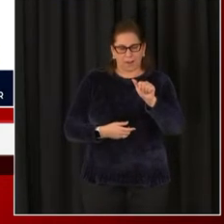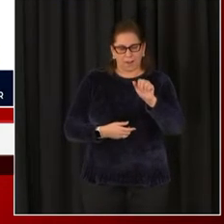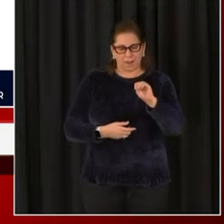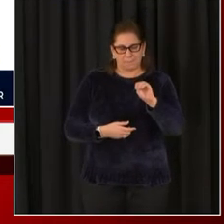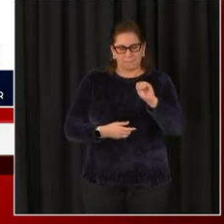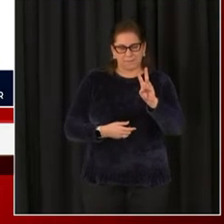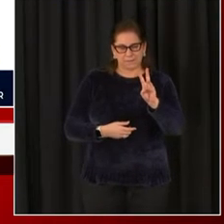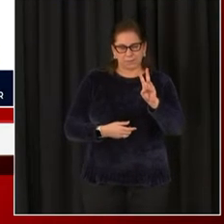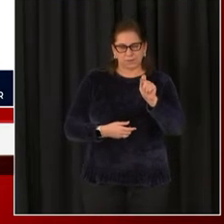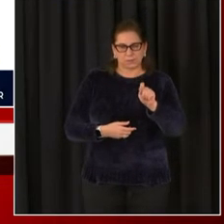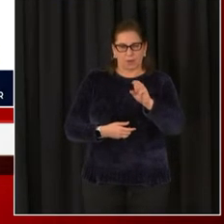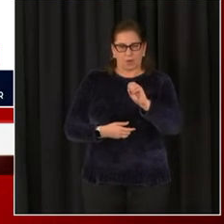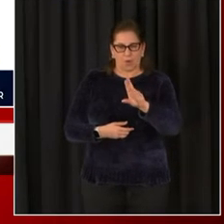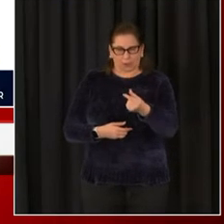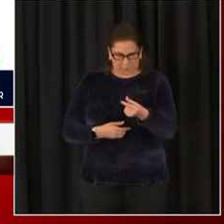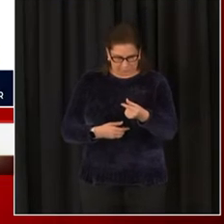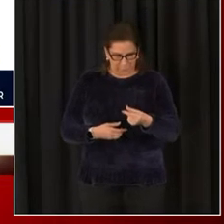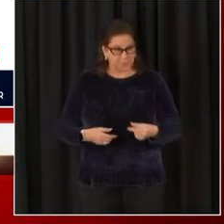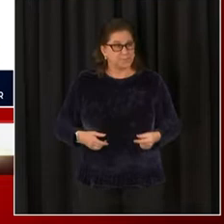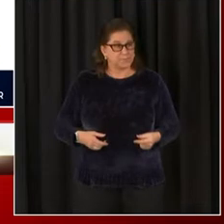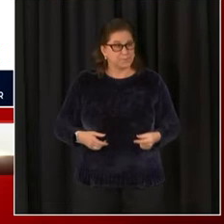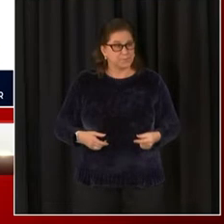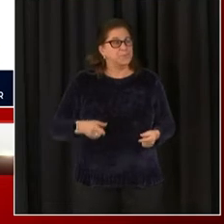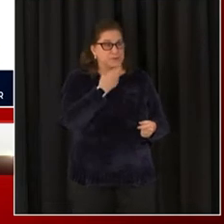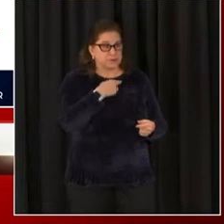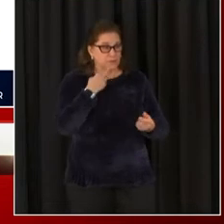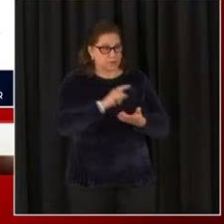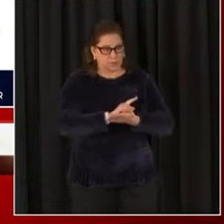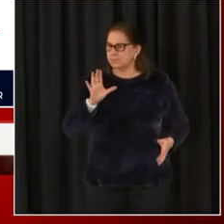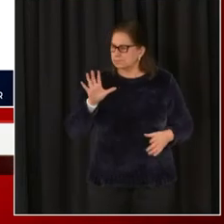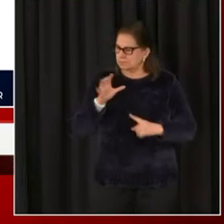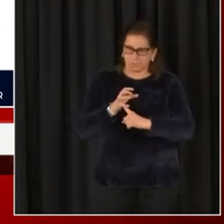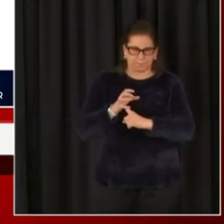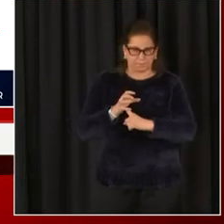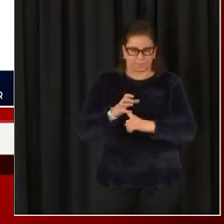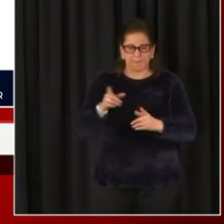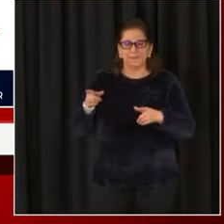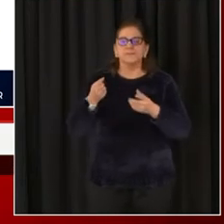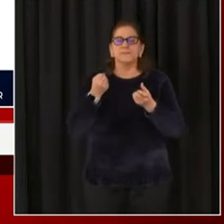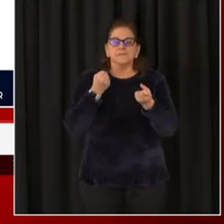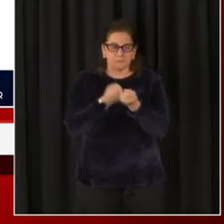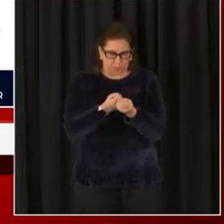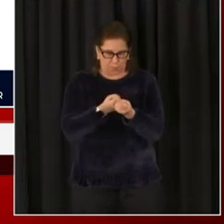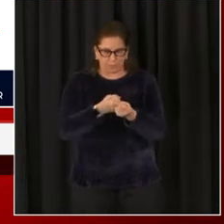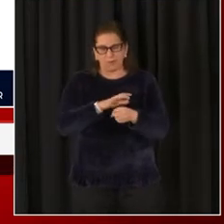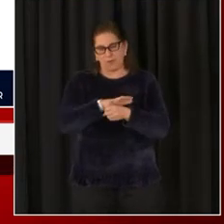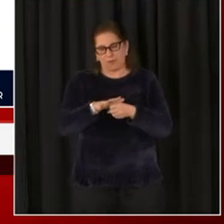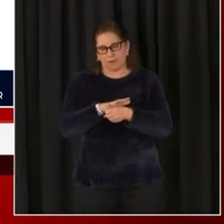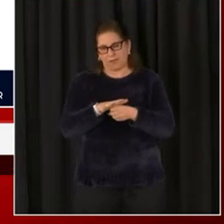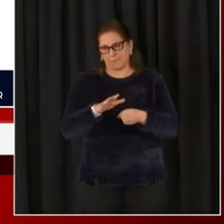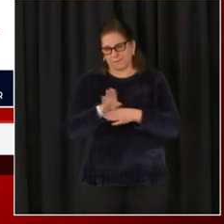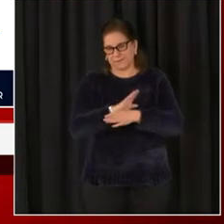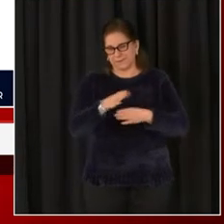So thank you to them, and let's do all that we can as we are able to support our local businesses.